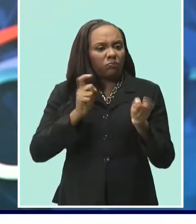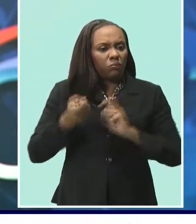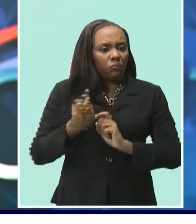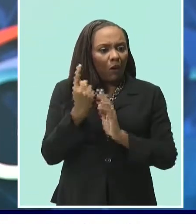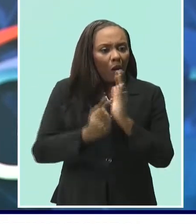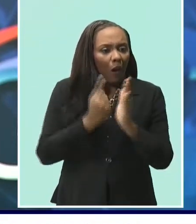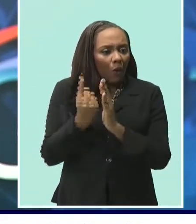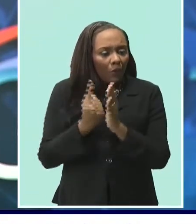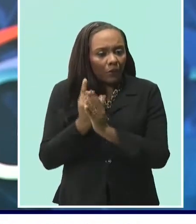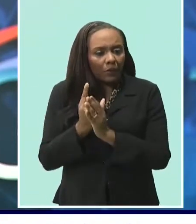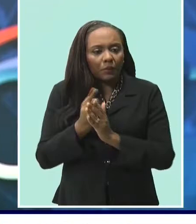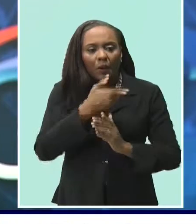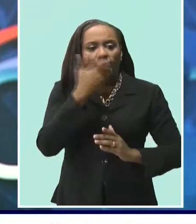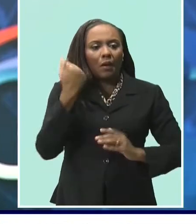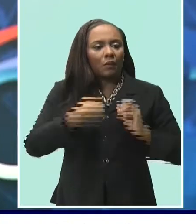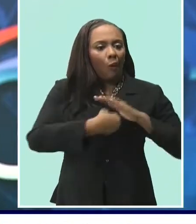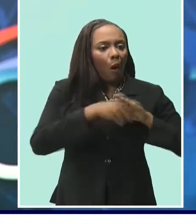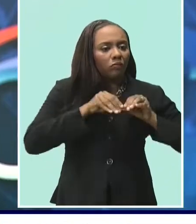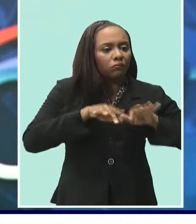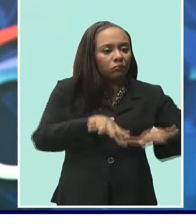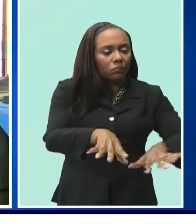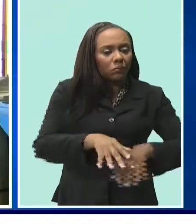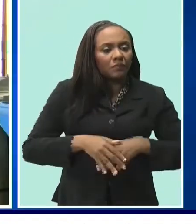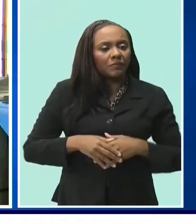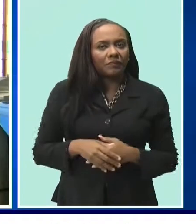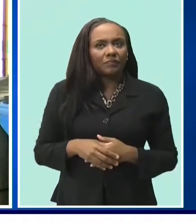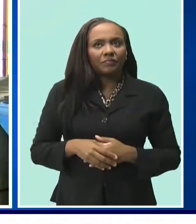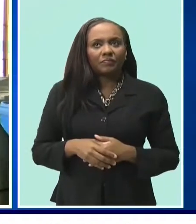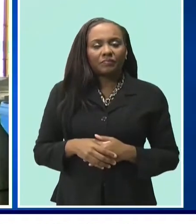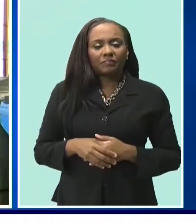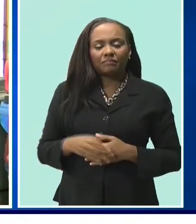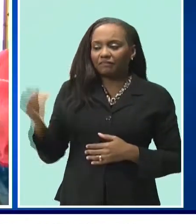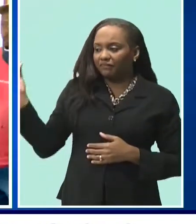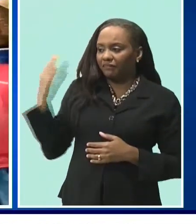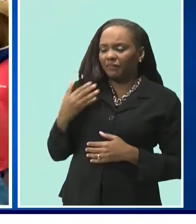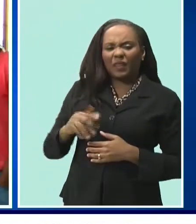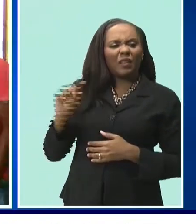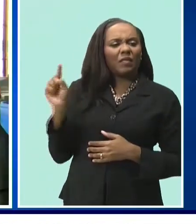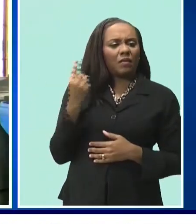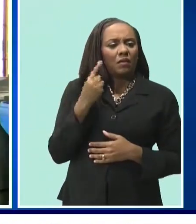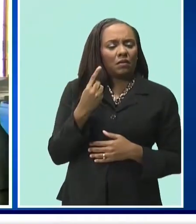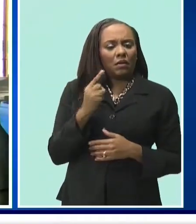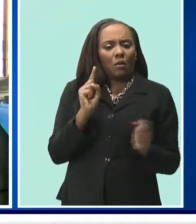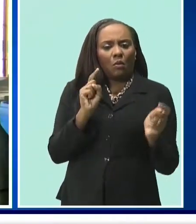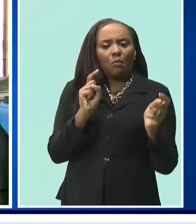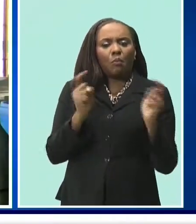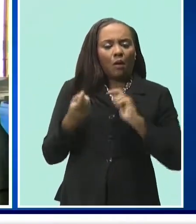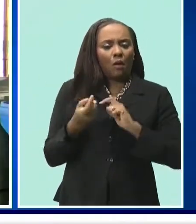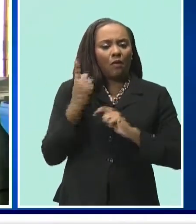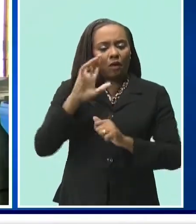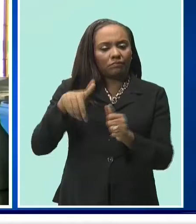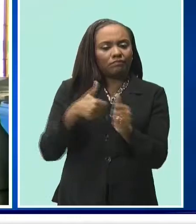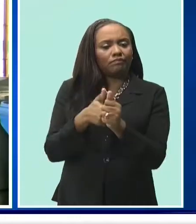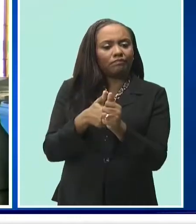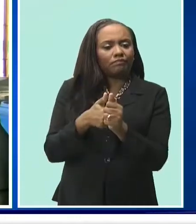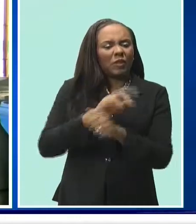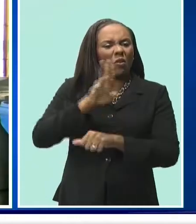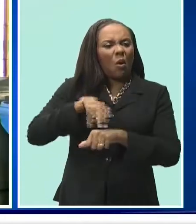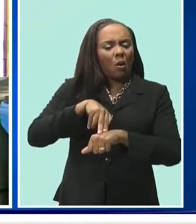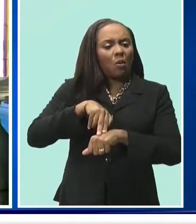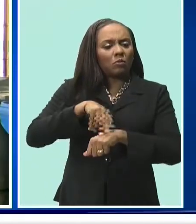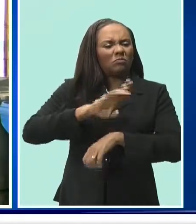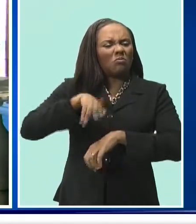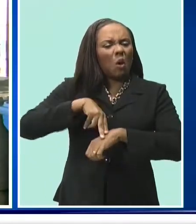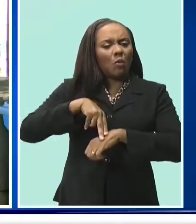the COVID-19 directive. When we made the first adjustment and adjusted so as to suit the regular supermarket hours we did so also